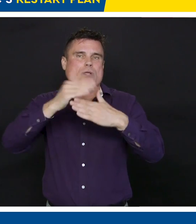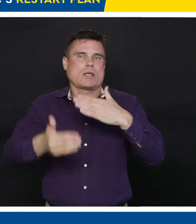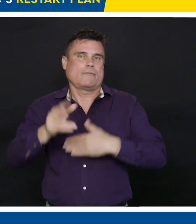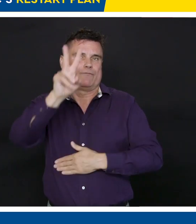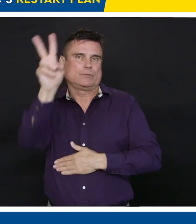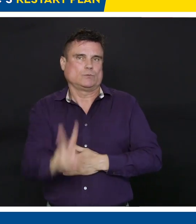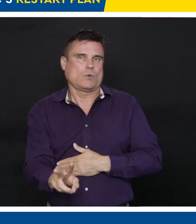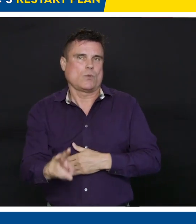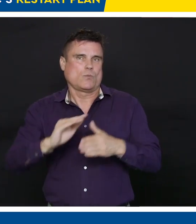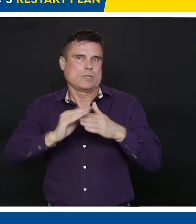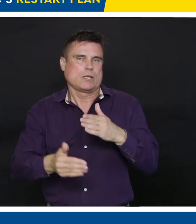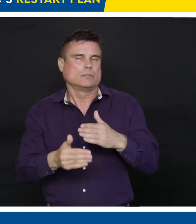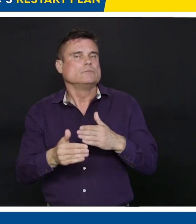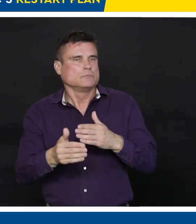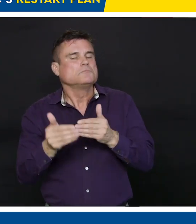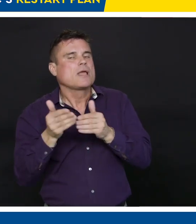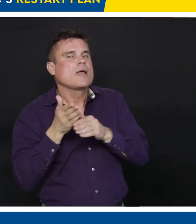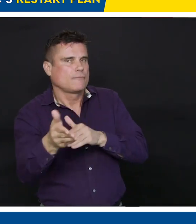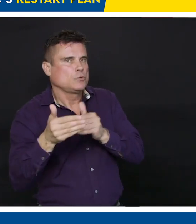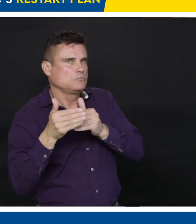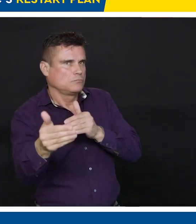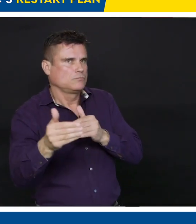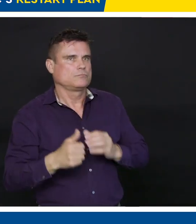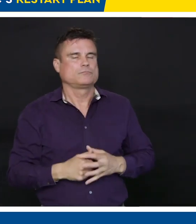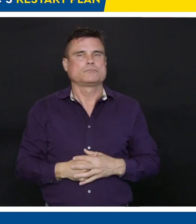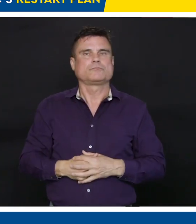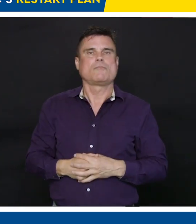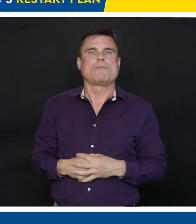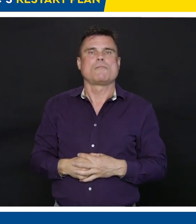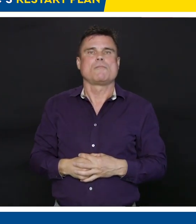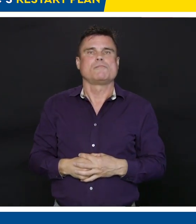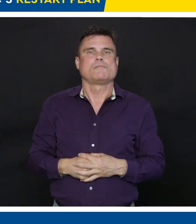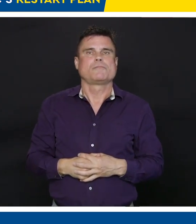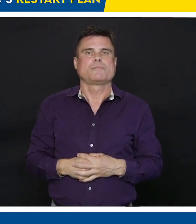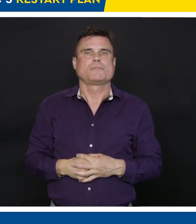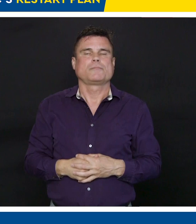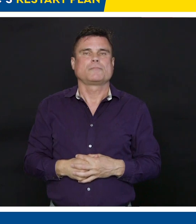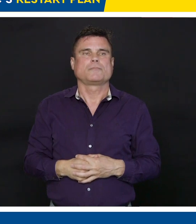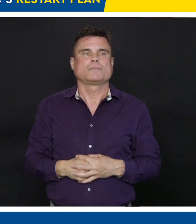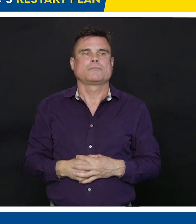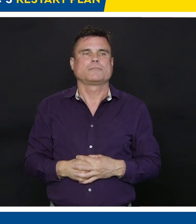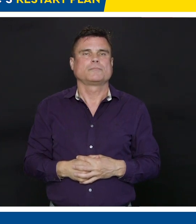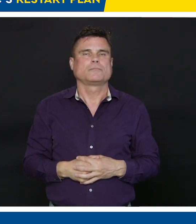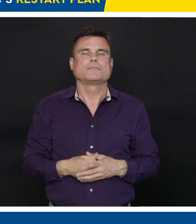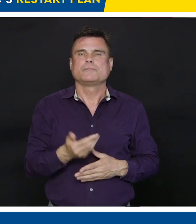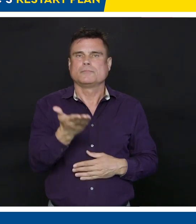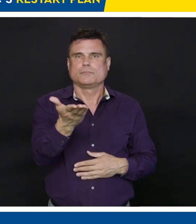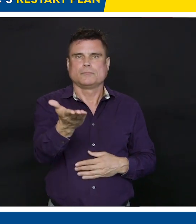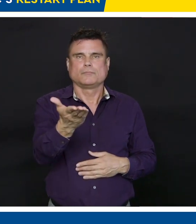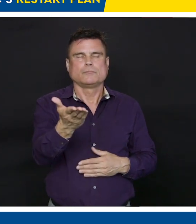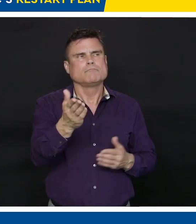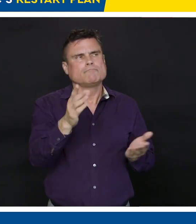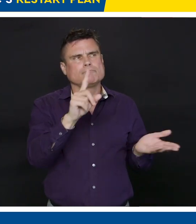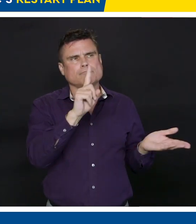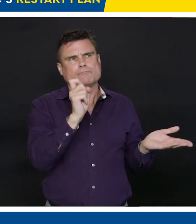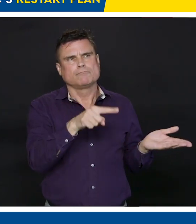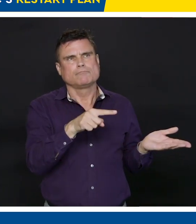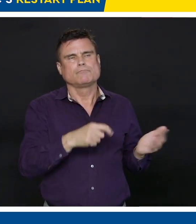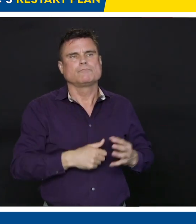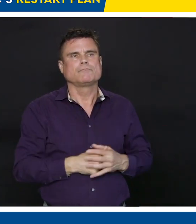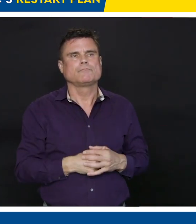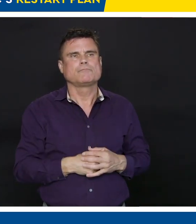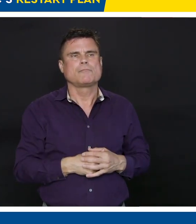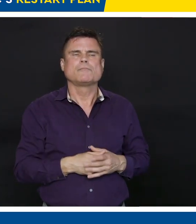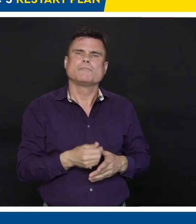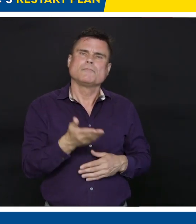Tanya Fletcher is next. Hi, Premier. You've outlined rough timelines for all those things you just mentioned, you know, month to month